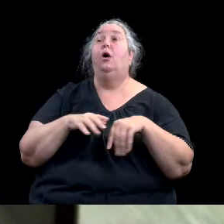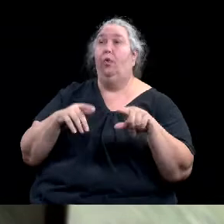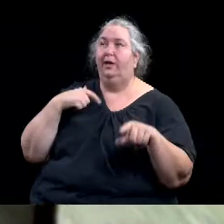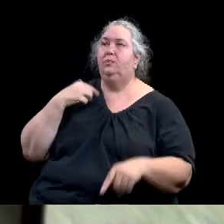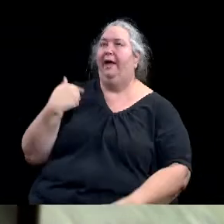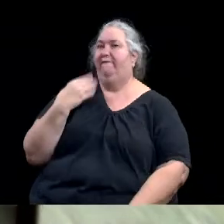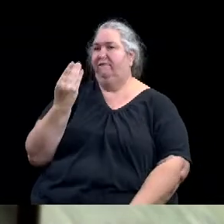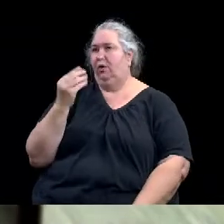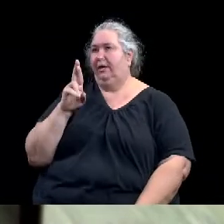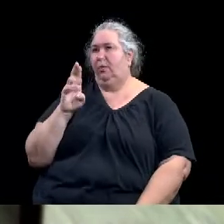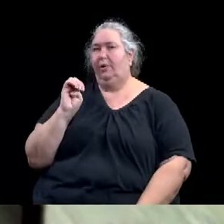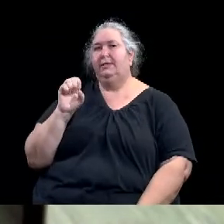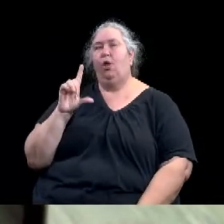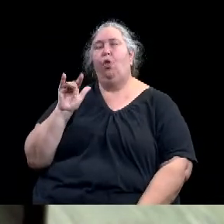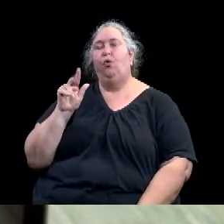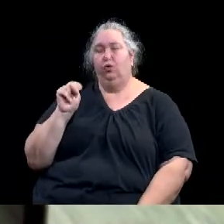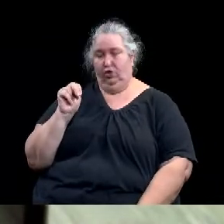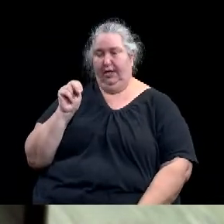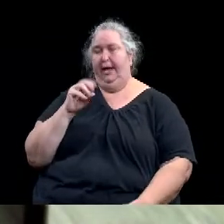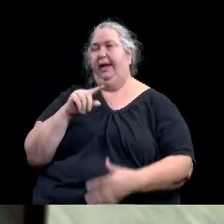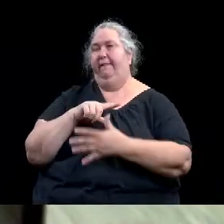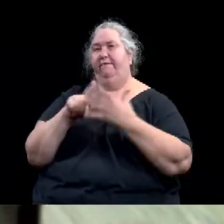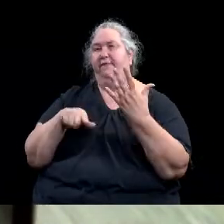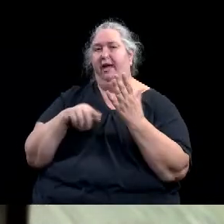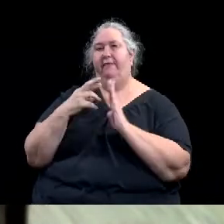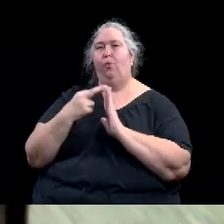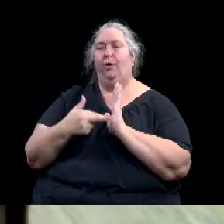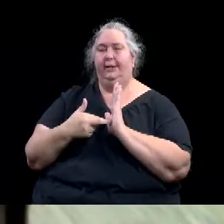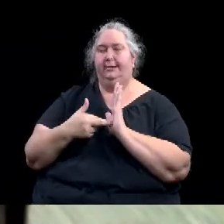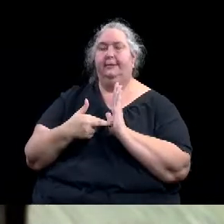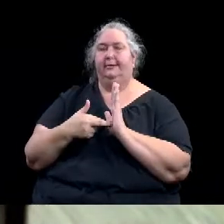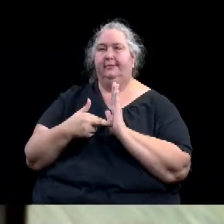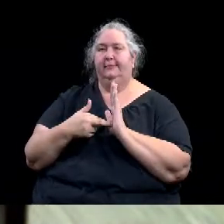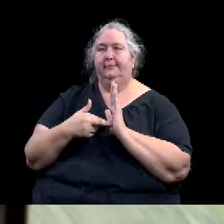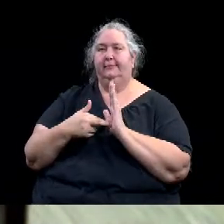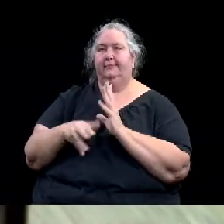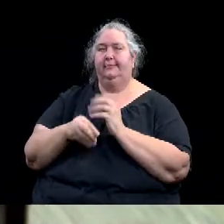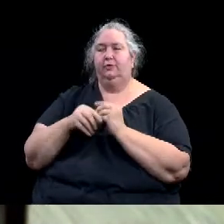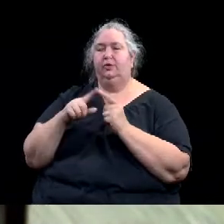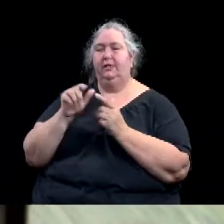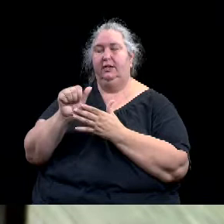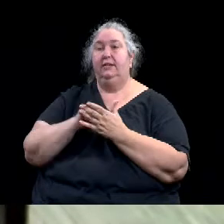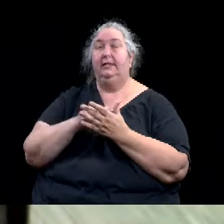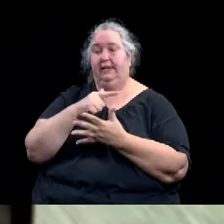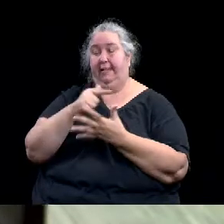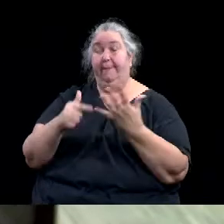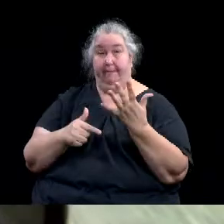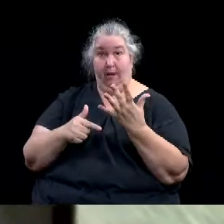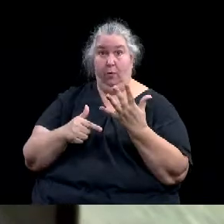ordinances is on for a second reading. And if there's no questions further, that concludes my report.